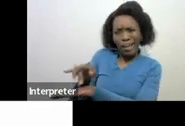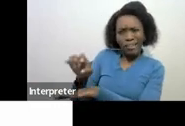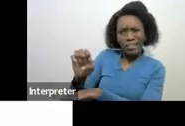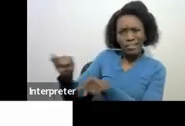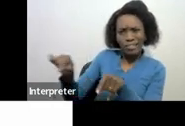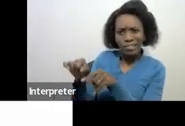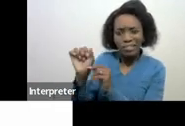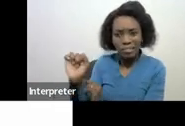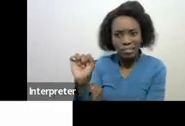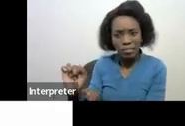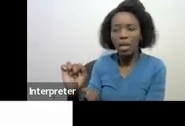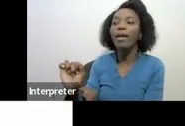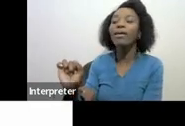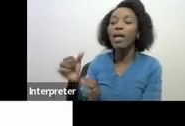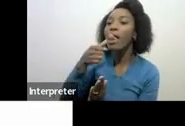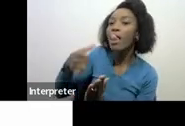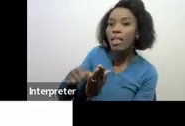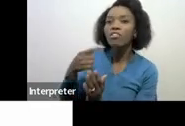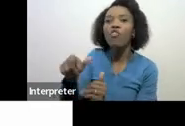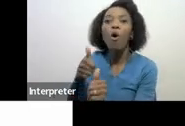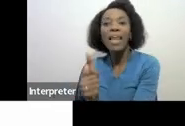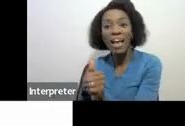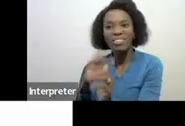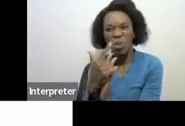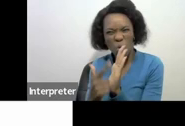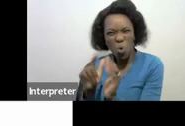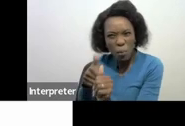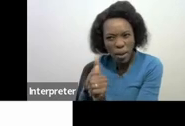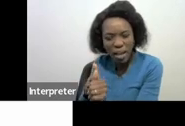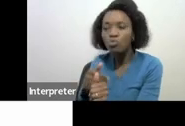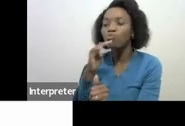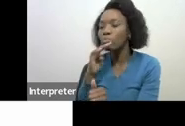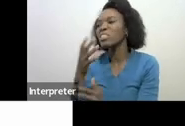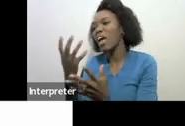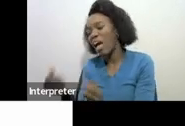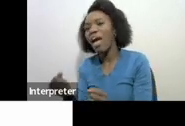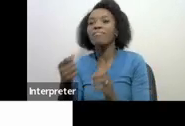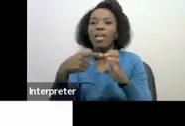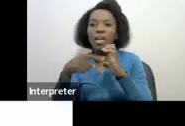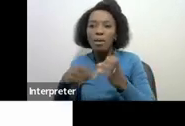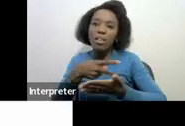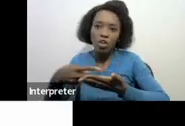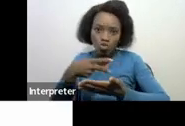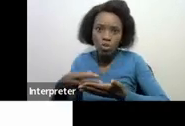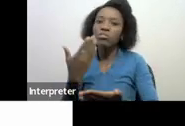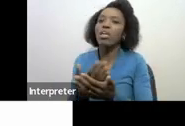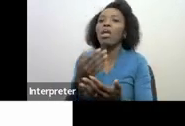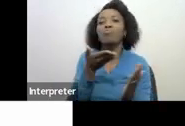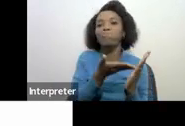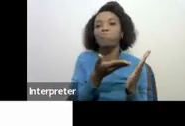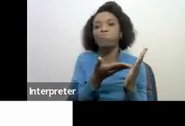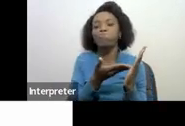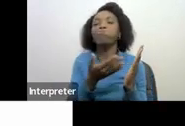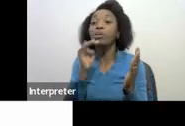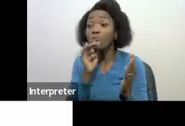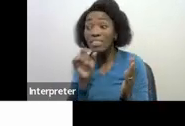request the compliance letter via the email address that's available and this DEC letter must be